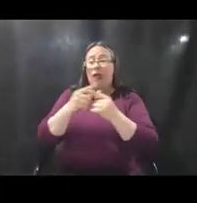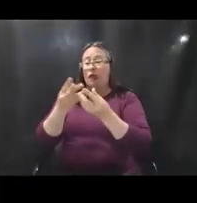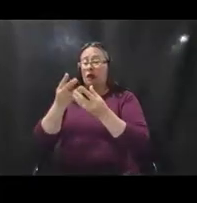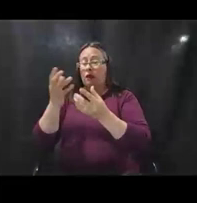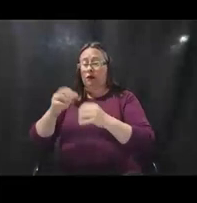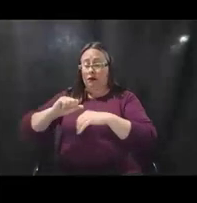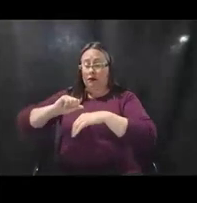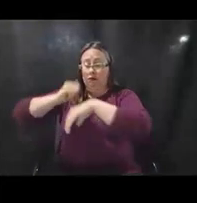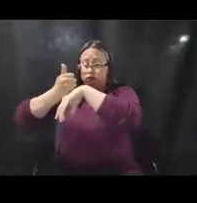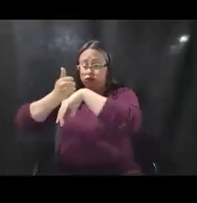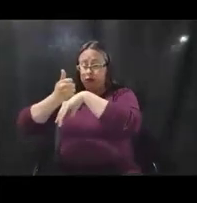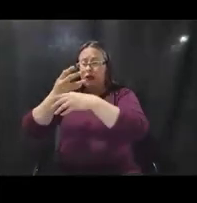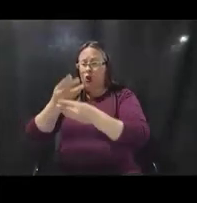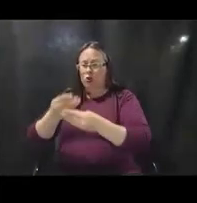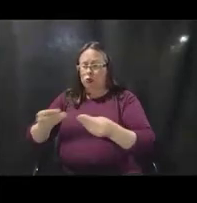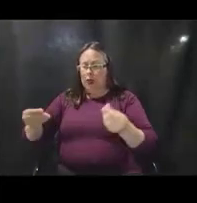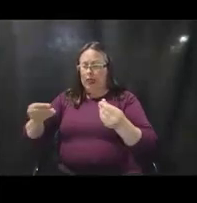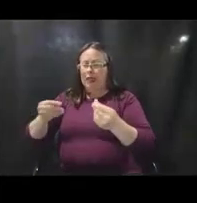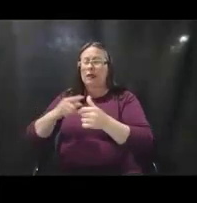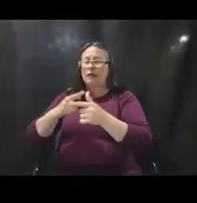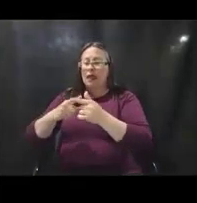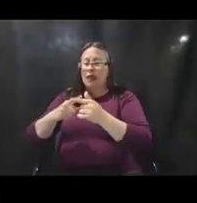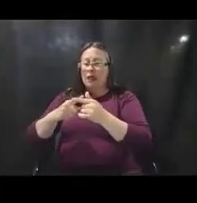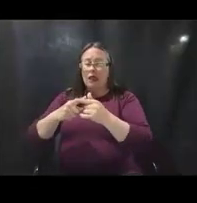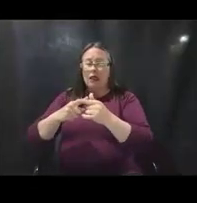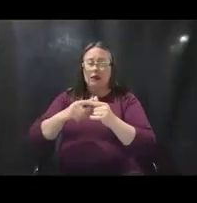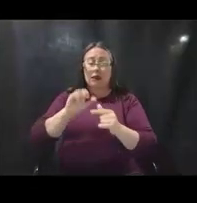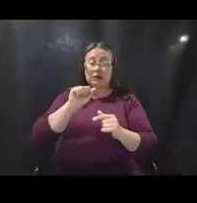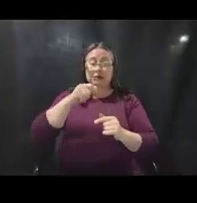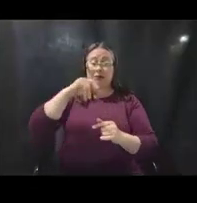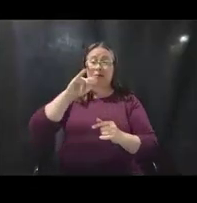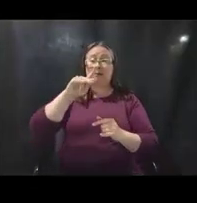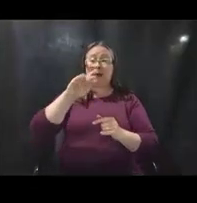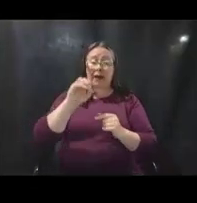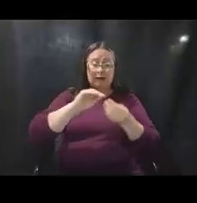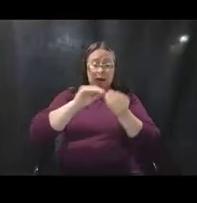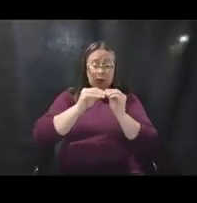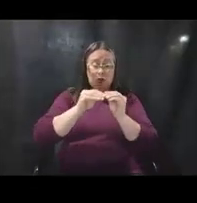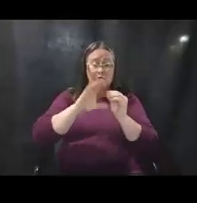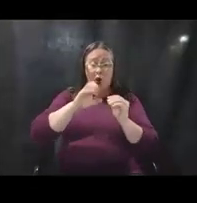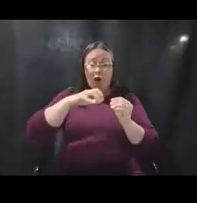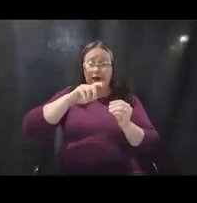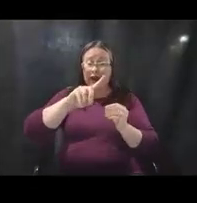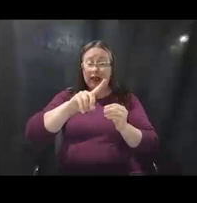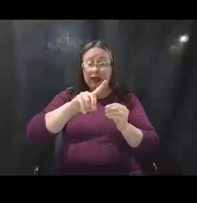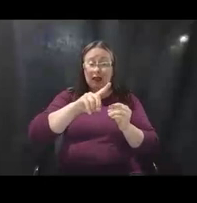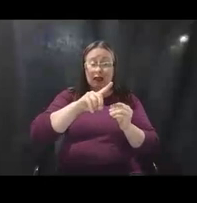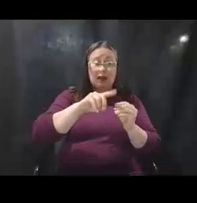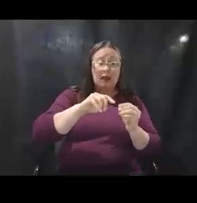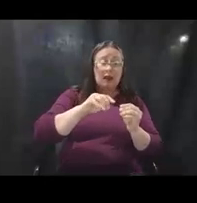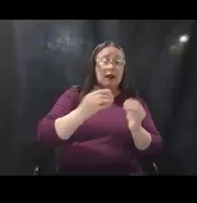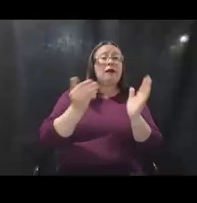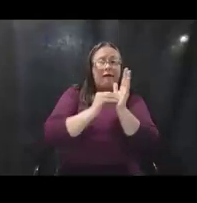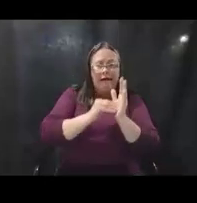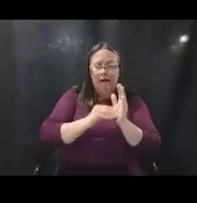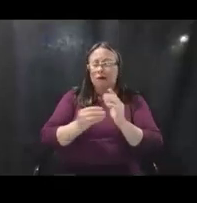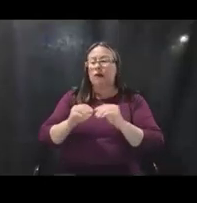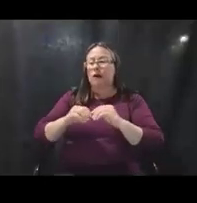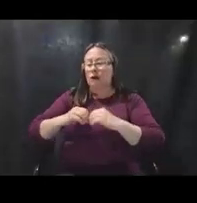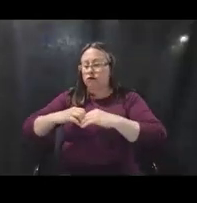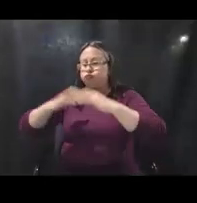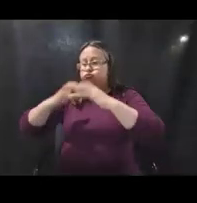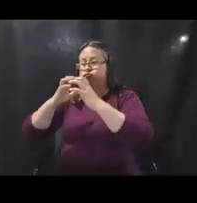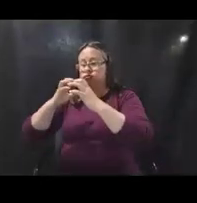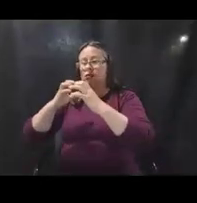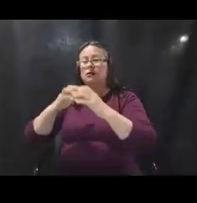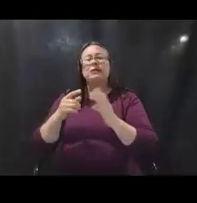But then later COVID there was a spike in COVID cases and that temporary facility is needed again. Uh, and so in some cases it's